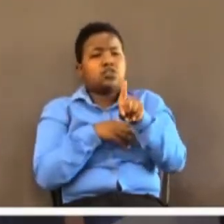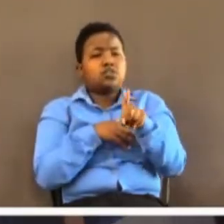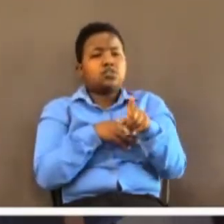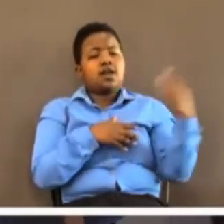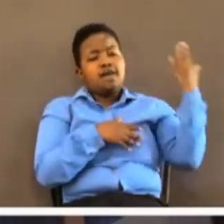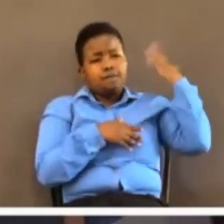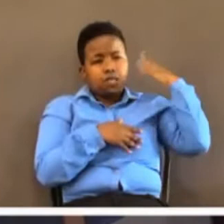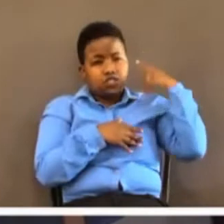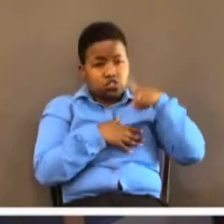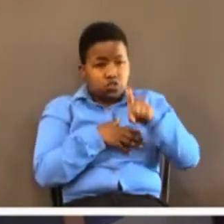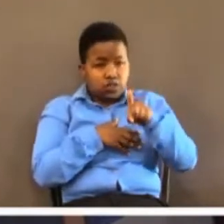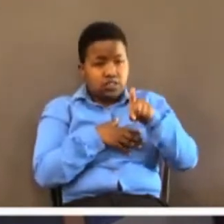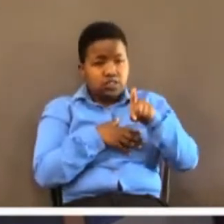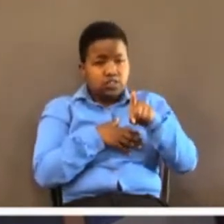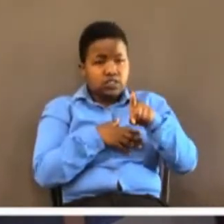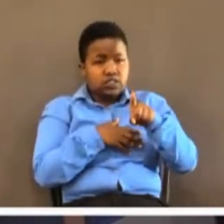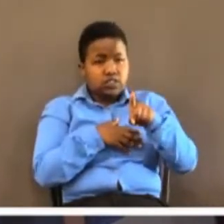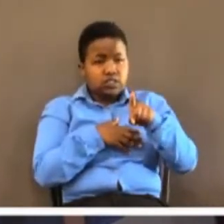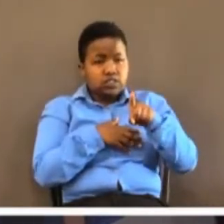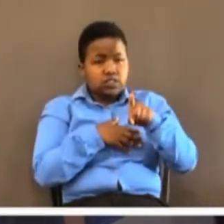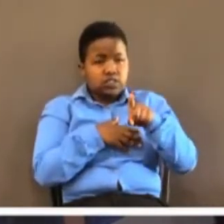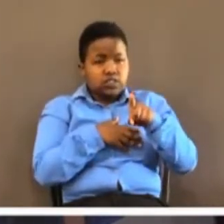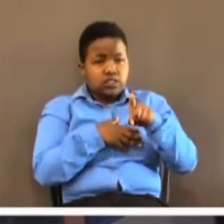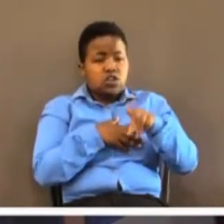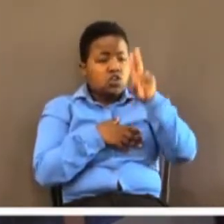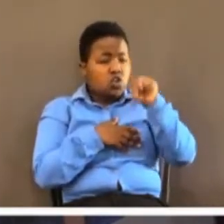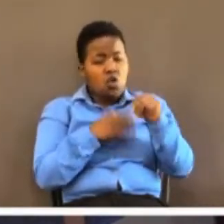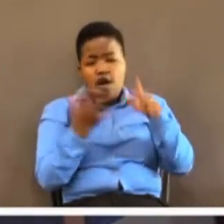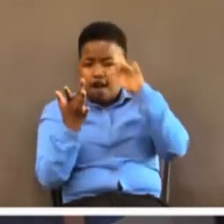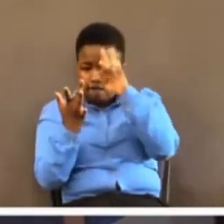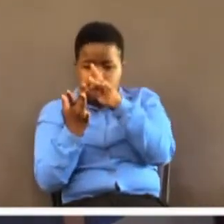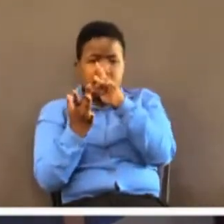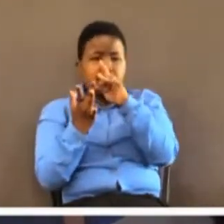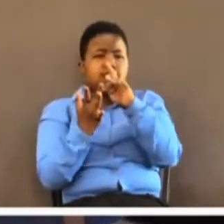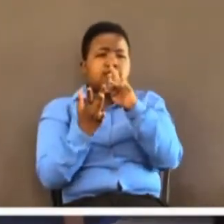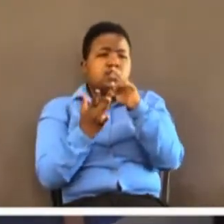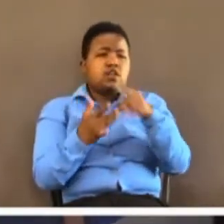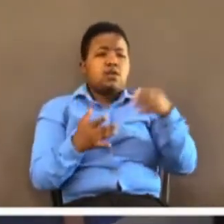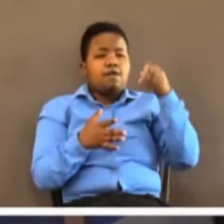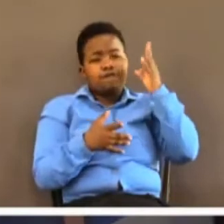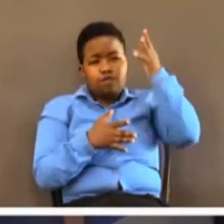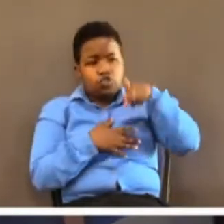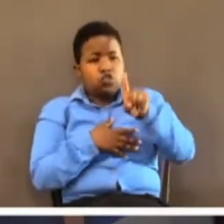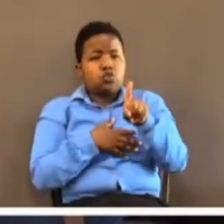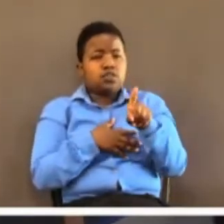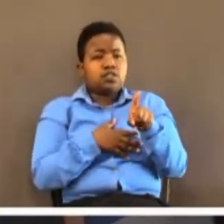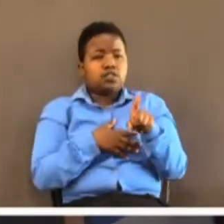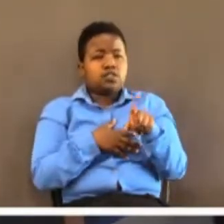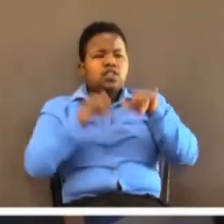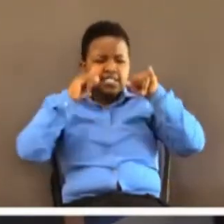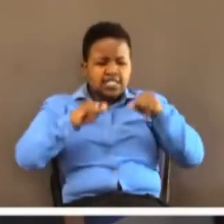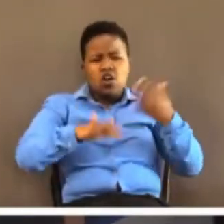past failures and disappointments affect your future. Forget the former things. Do not dwell on the past.